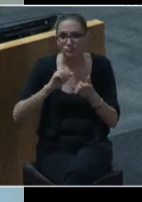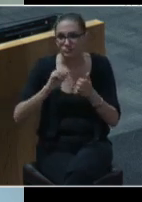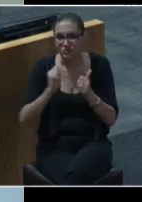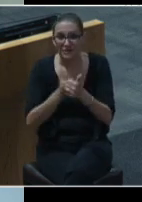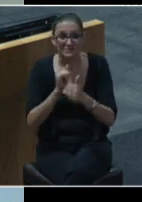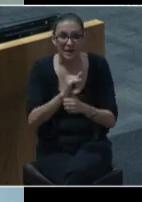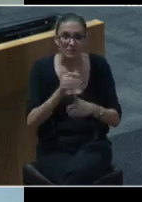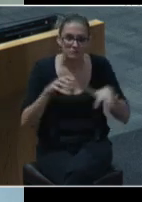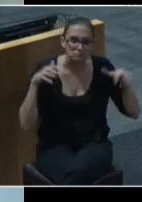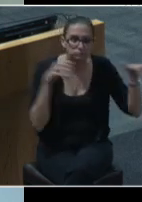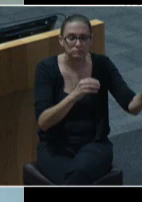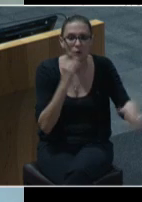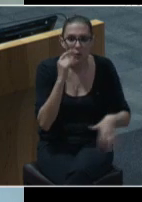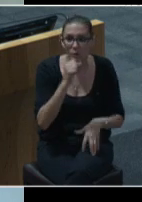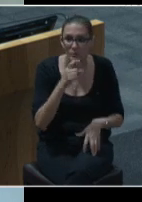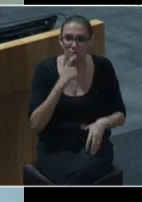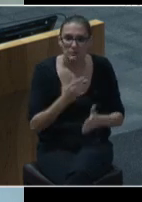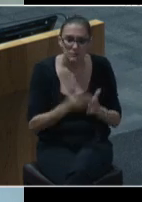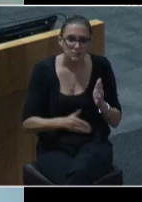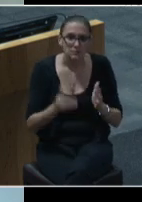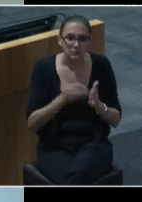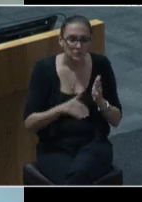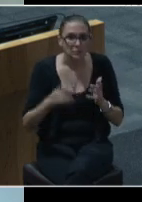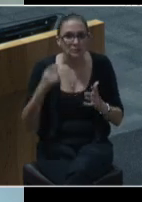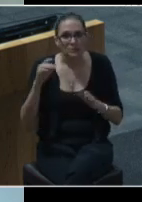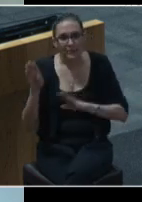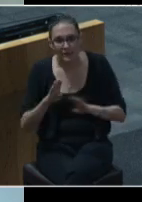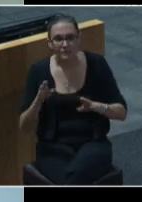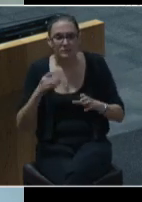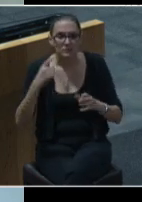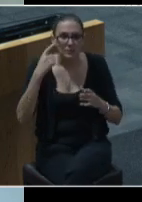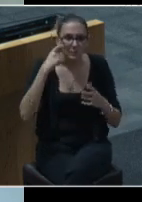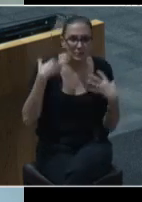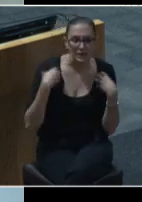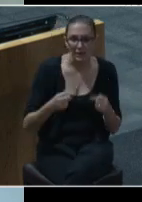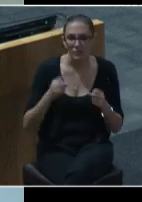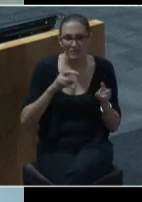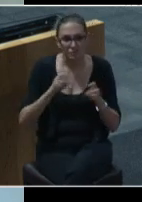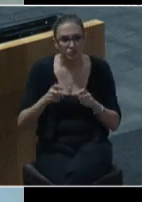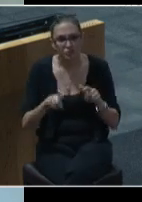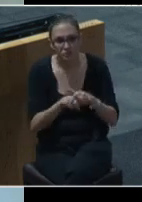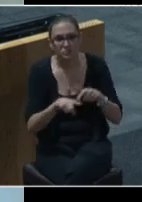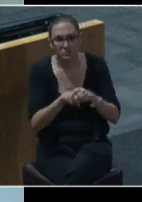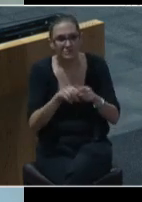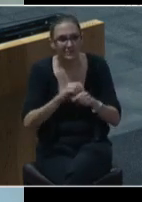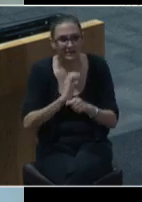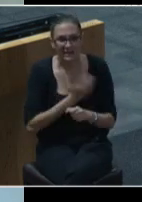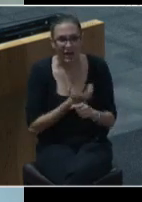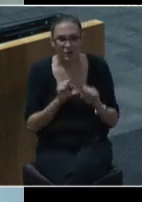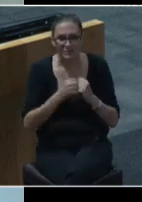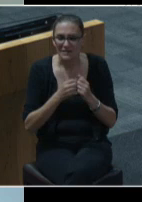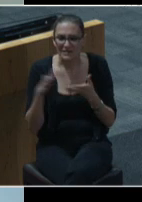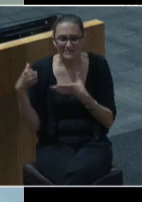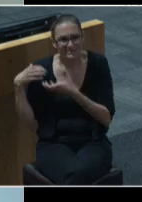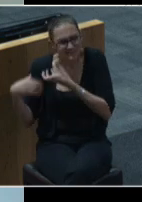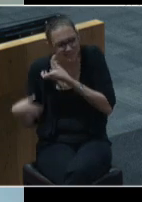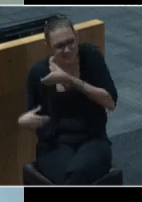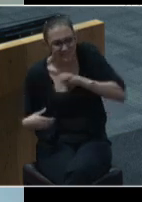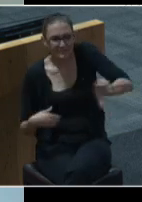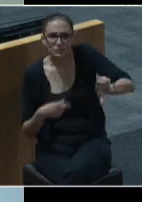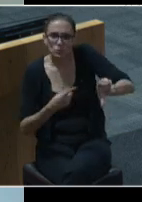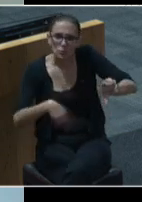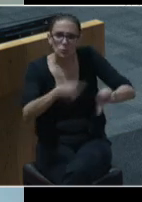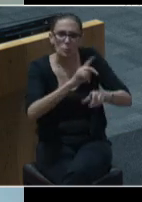and the increased prevalence of mental and behavioral health issues in our society, to professionals in our community who can best leverage